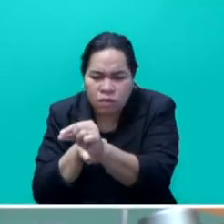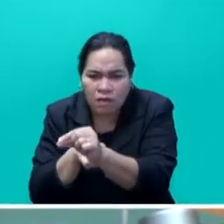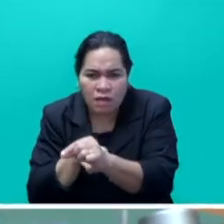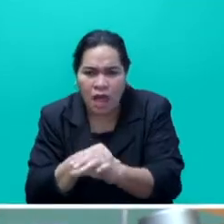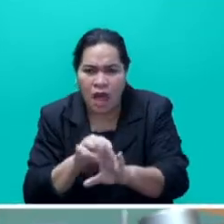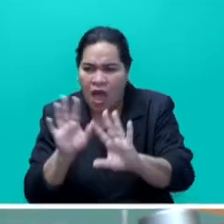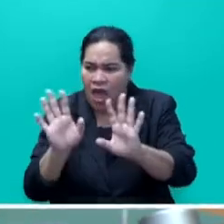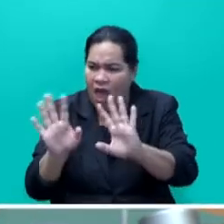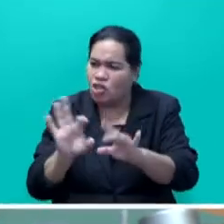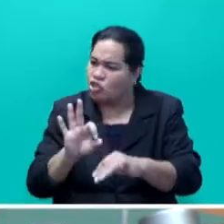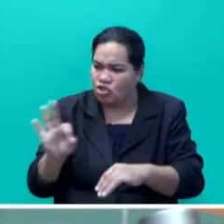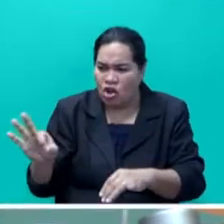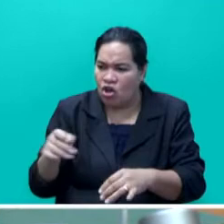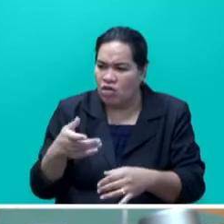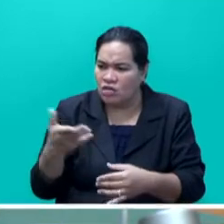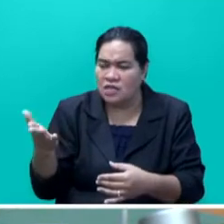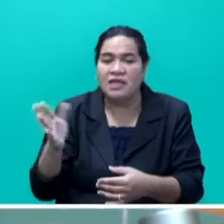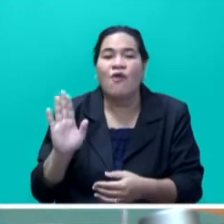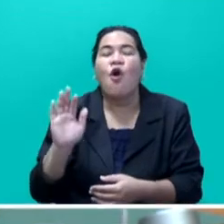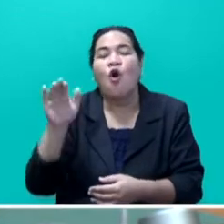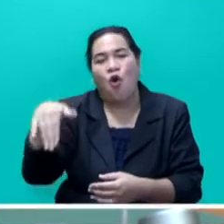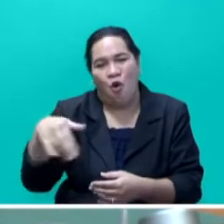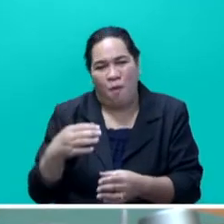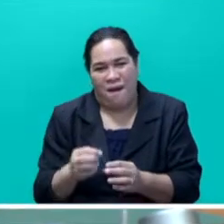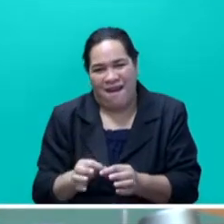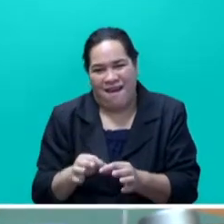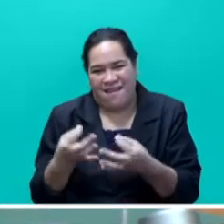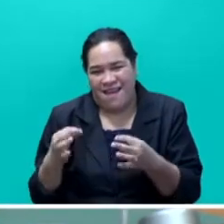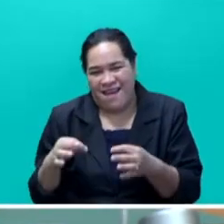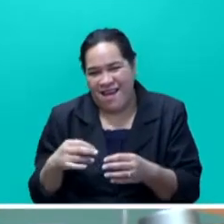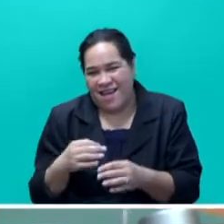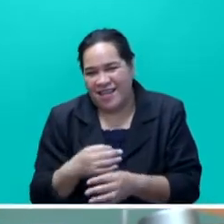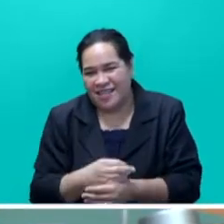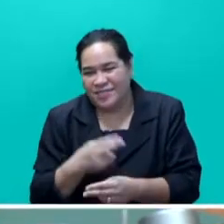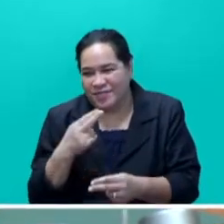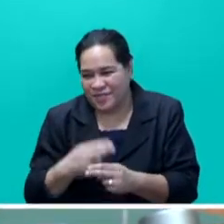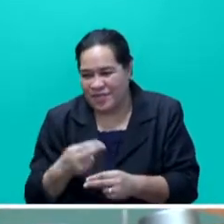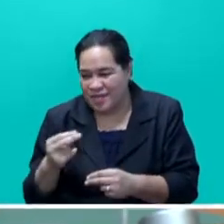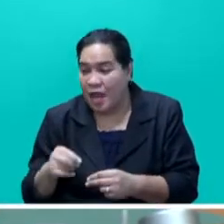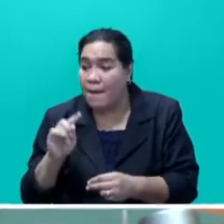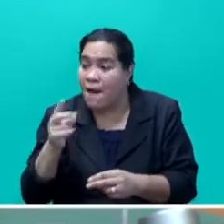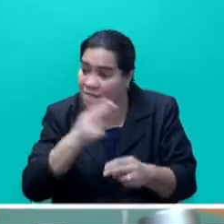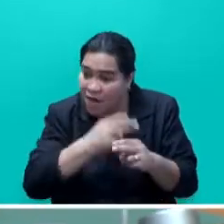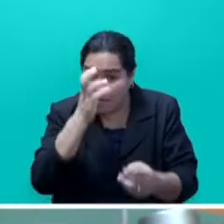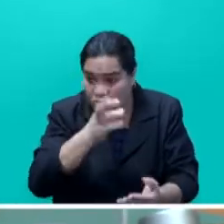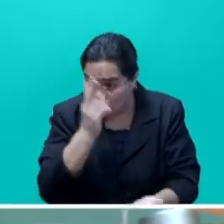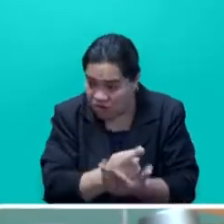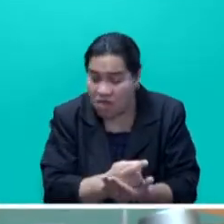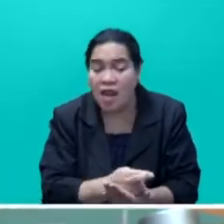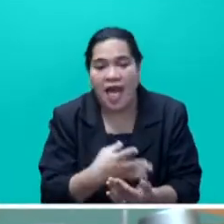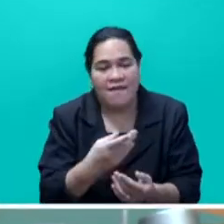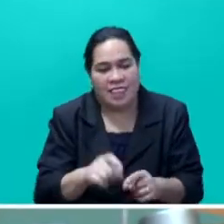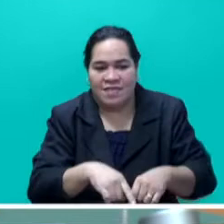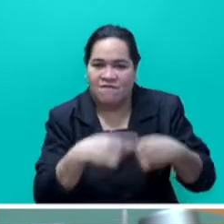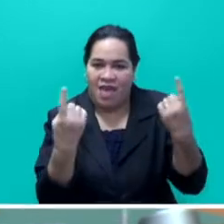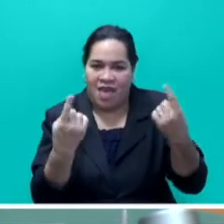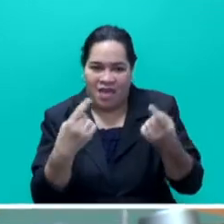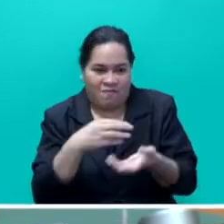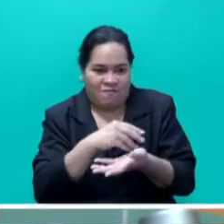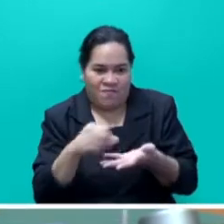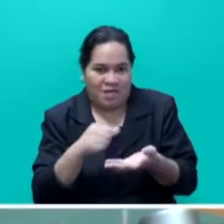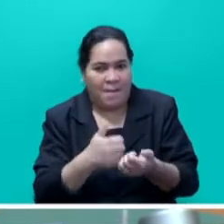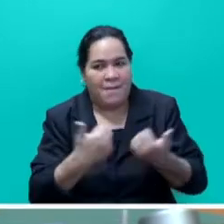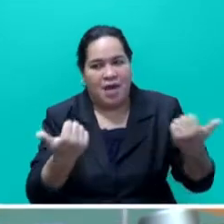meant for the farmer. That's meant for home gardeners, Mr Speaker Sayer. For the farmers, we've got a different package, Mr Speaker Sayer. So Mr Speaker